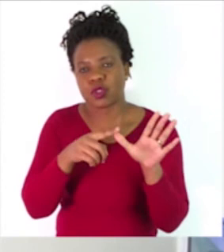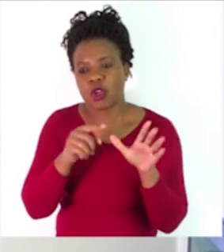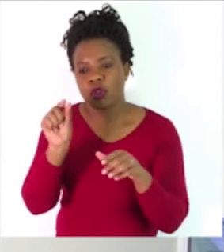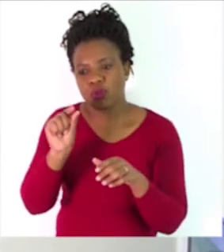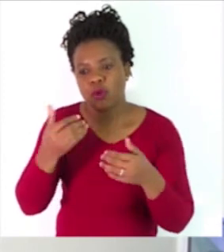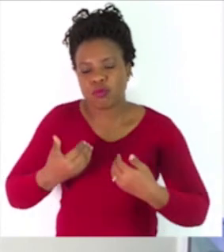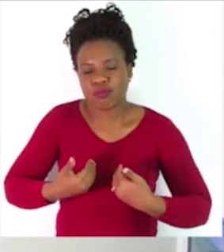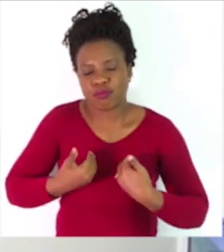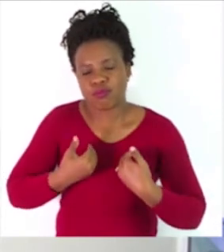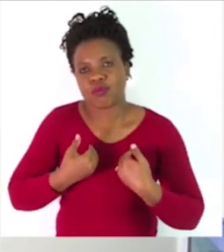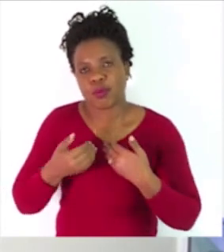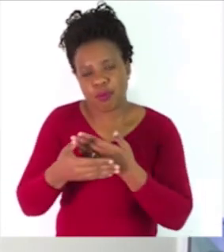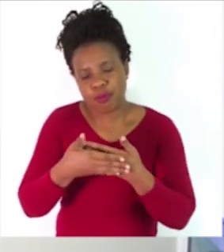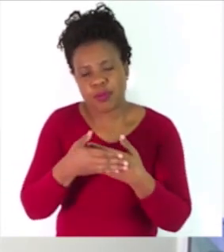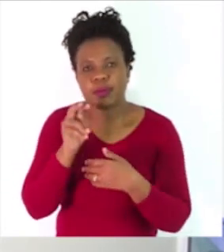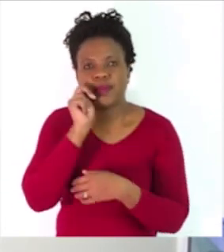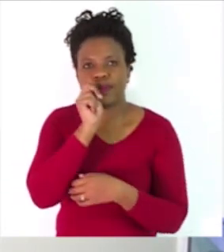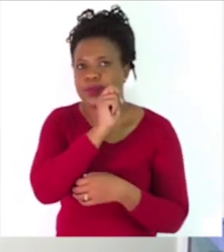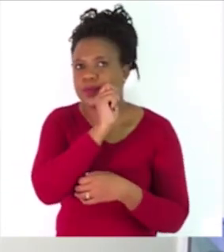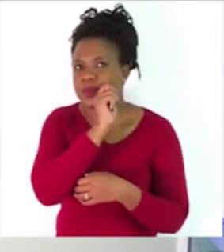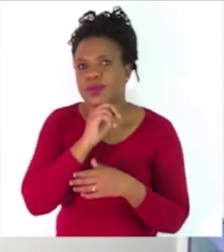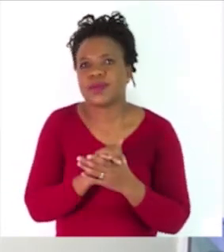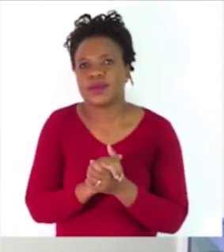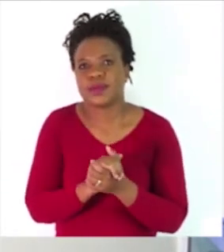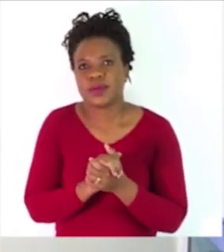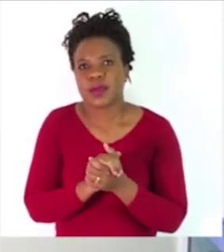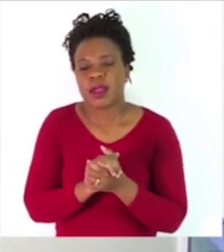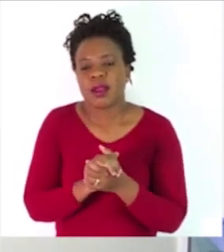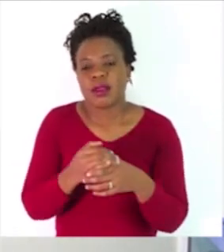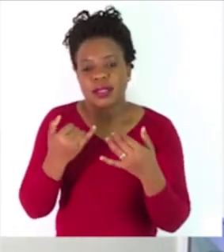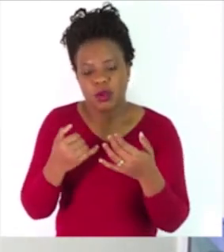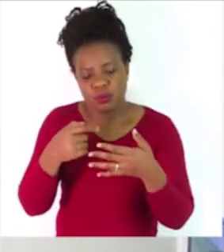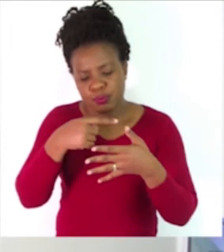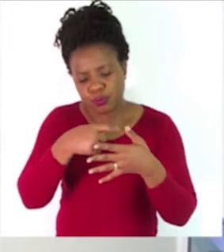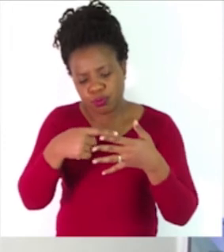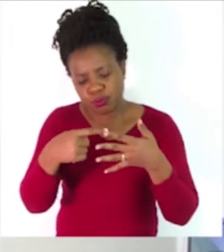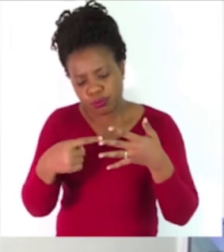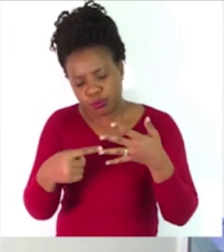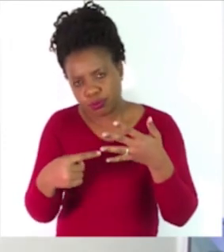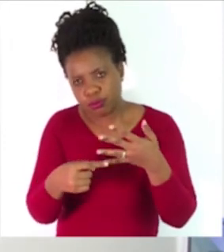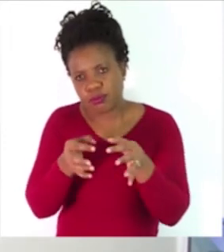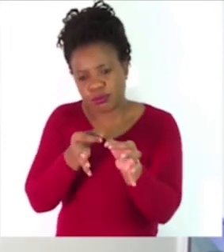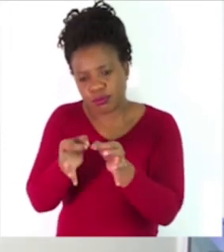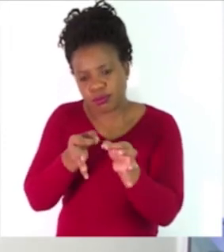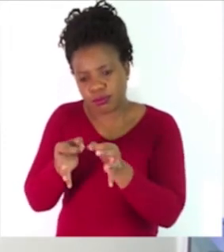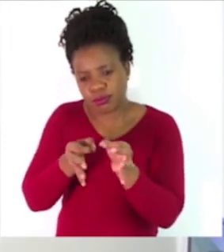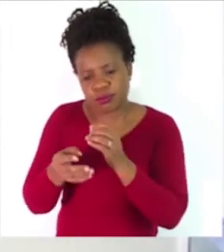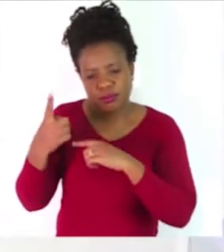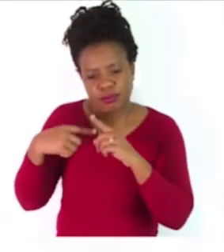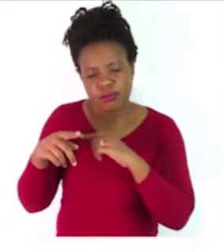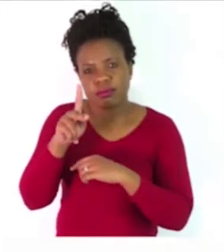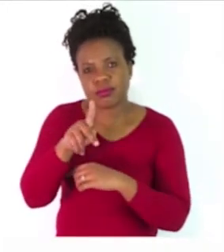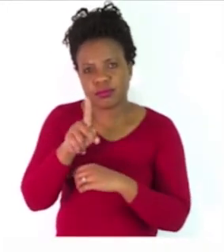run through and see what these really are. All right. If you turn to page